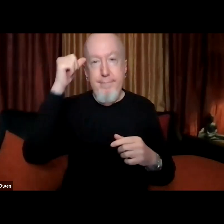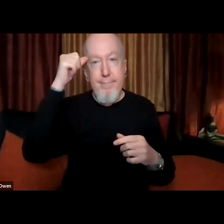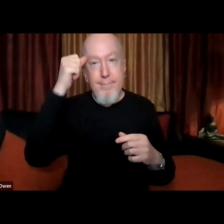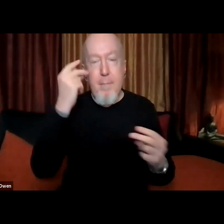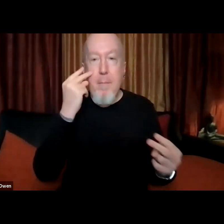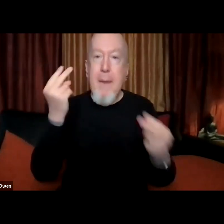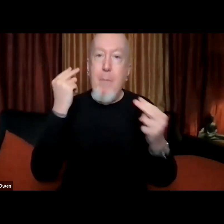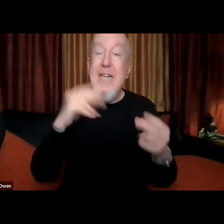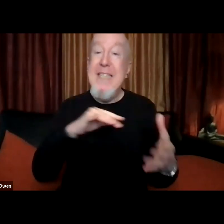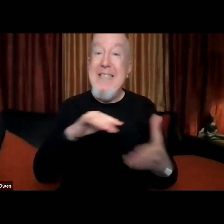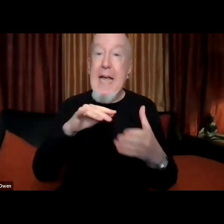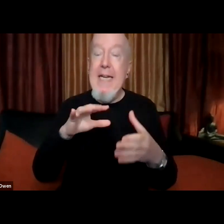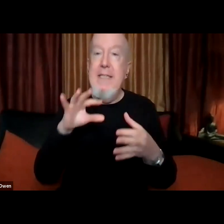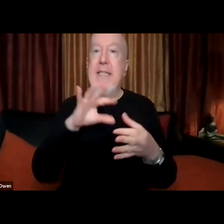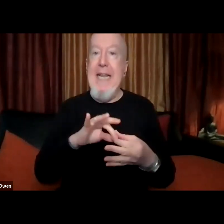americas